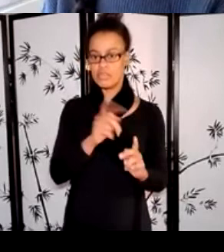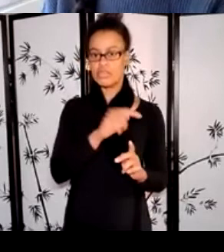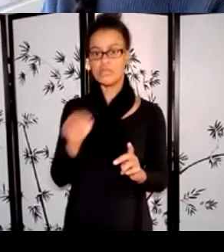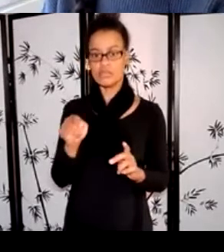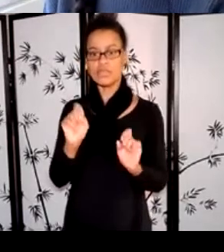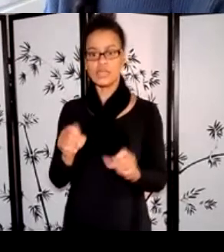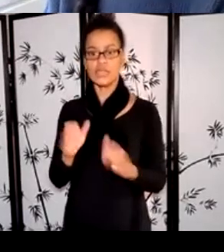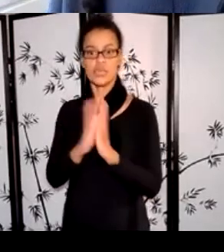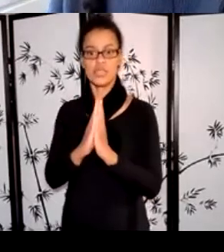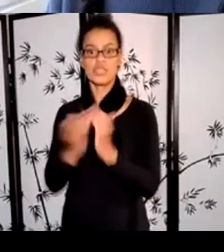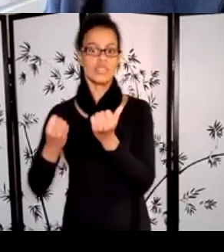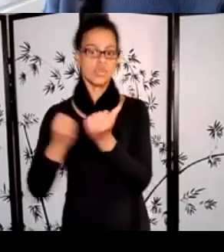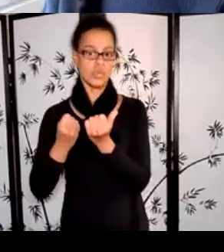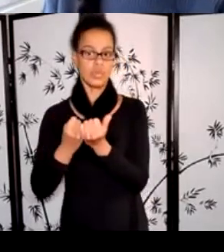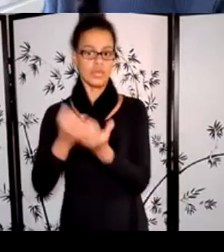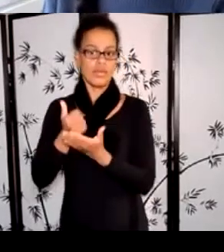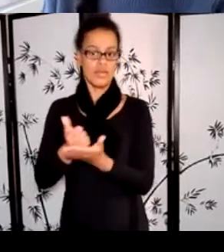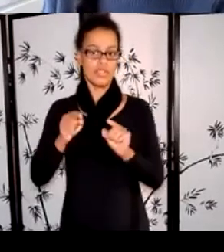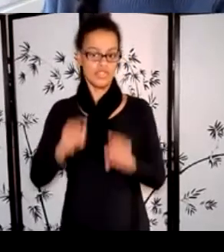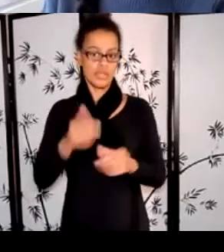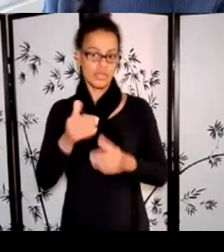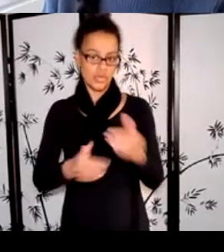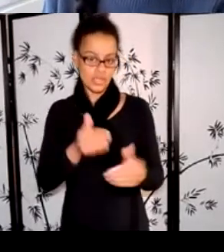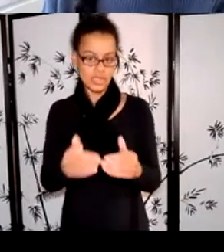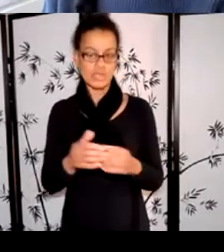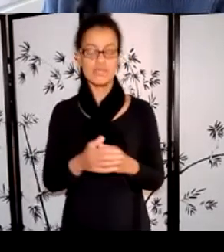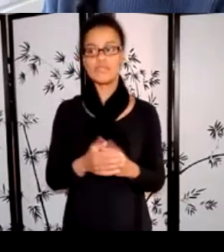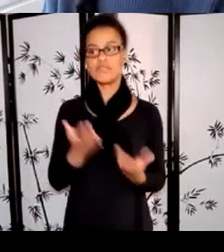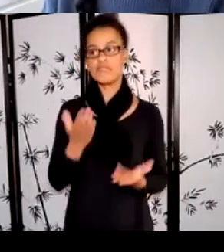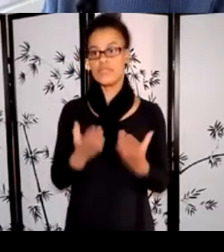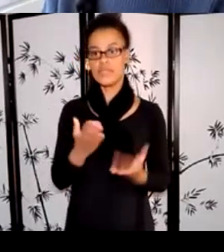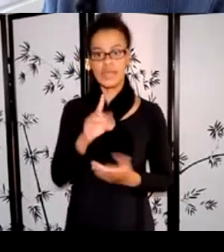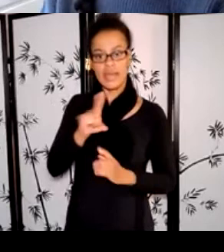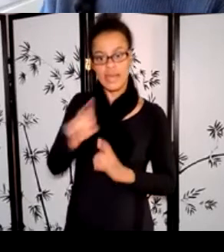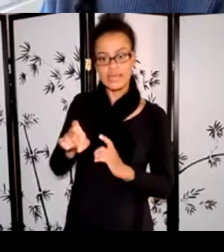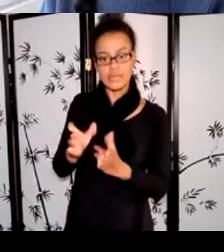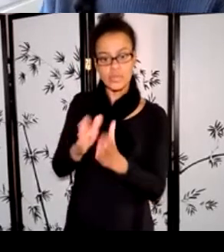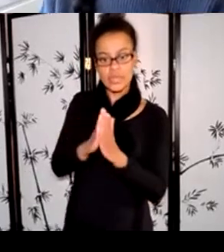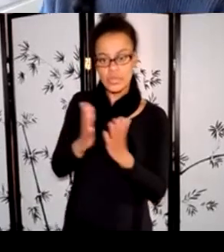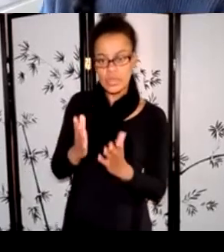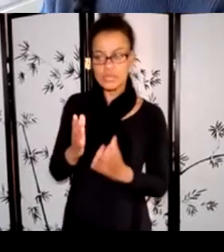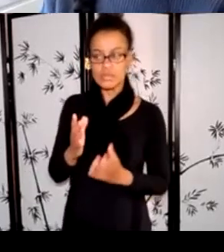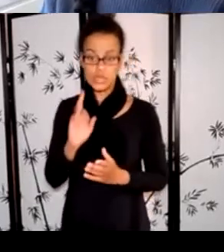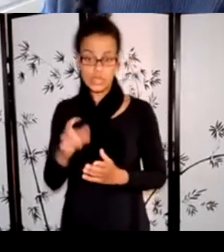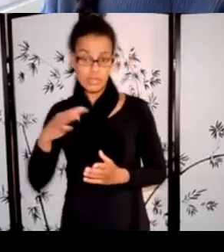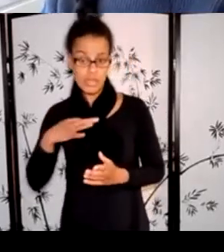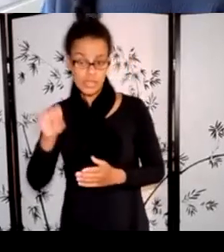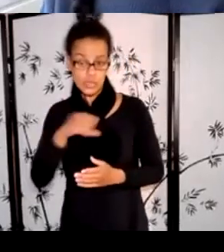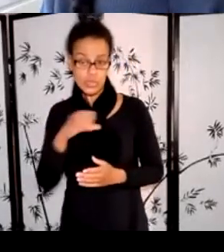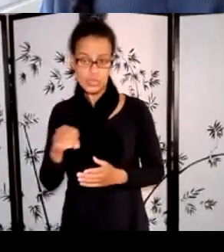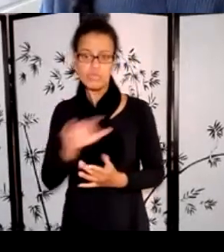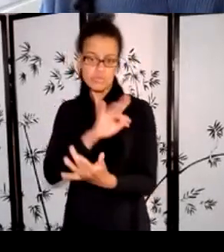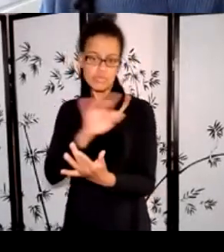guidelines and deciding whether or not you want to apply, preparing and submitting an application, receiving